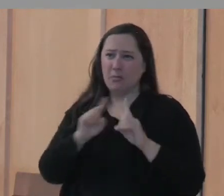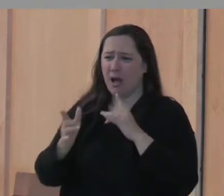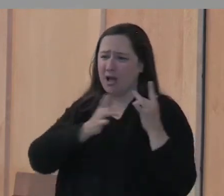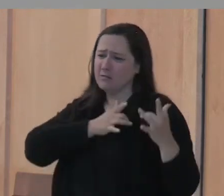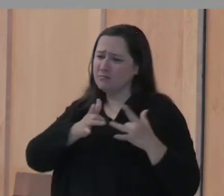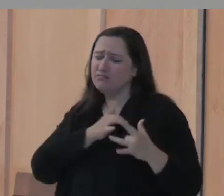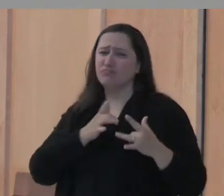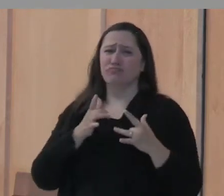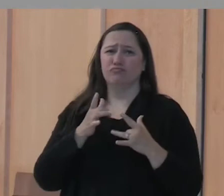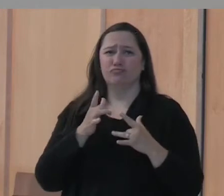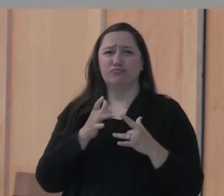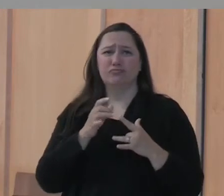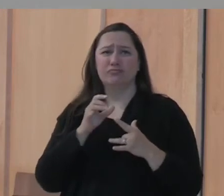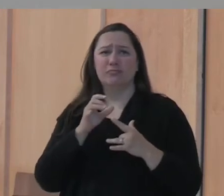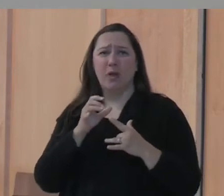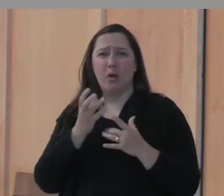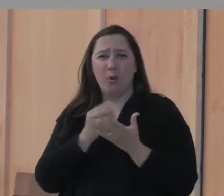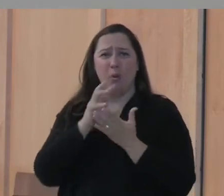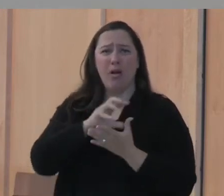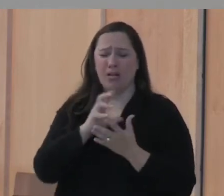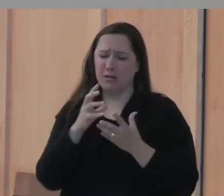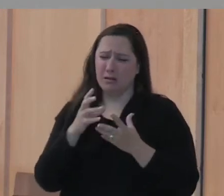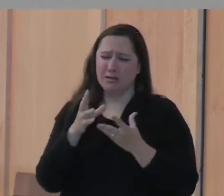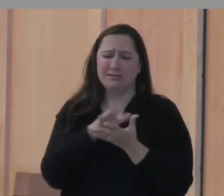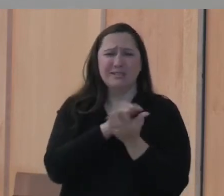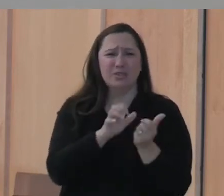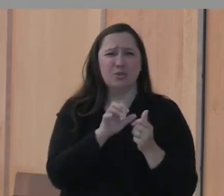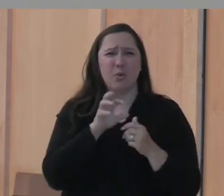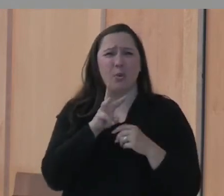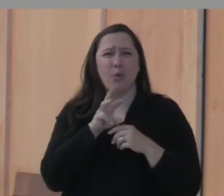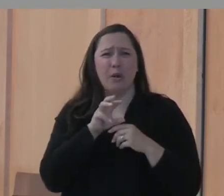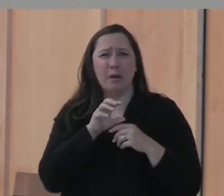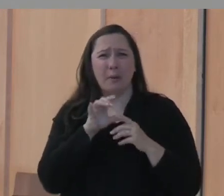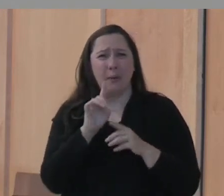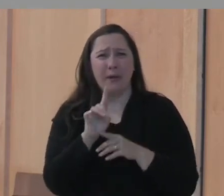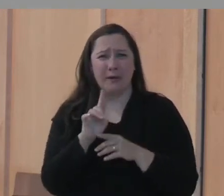deceitfulness of wealth choke the word making it unfruitful.